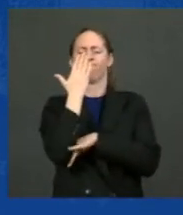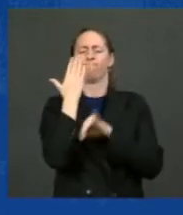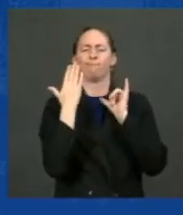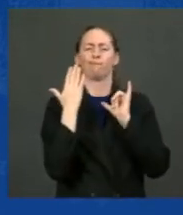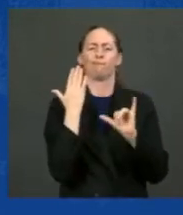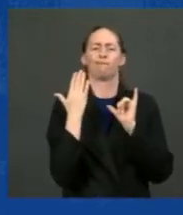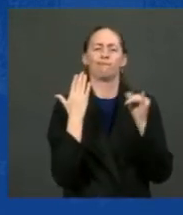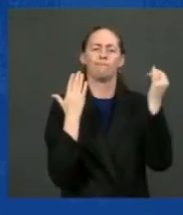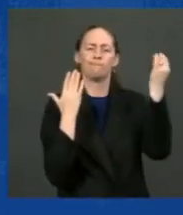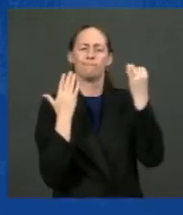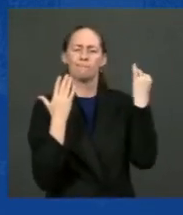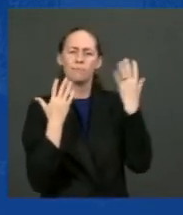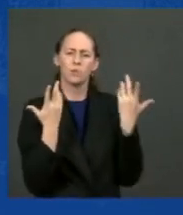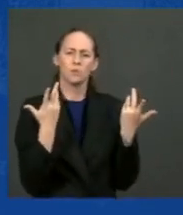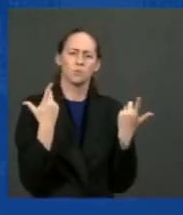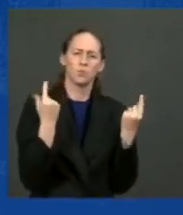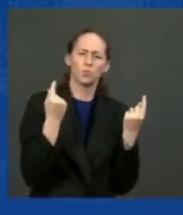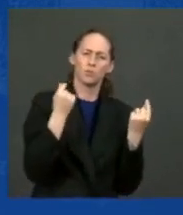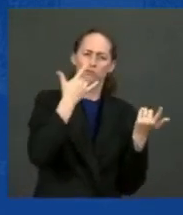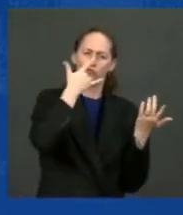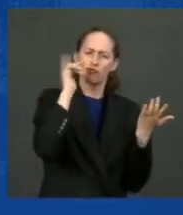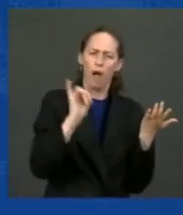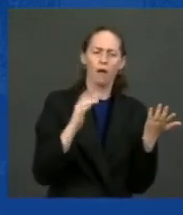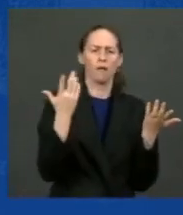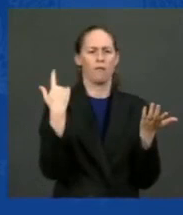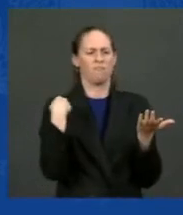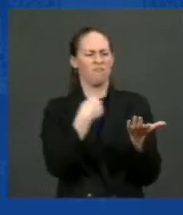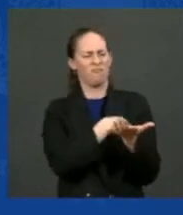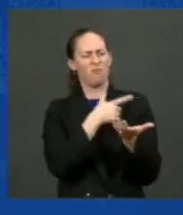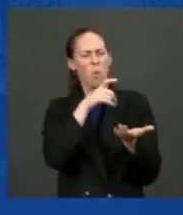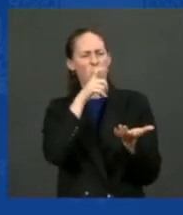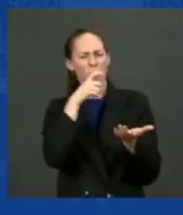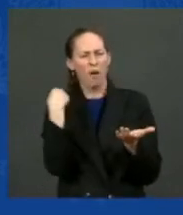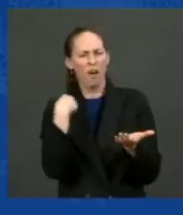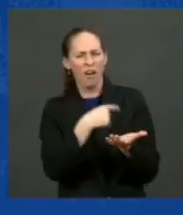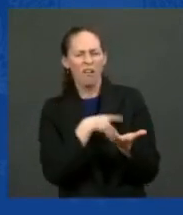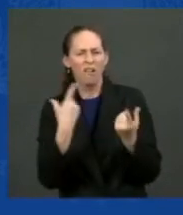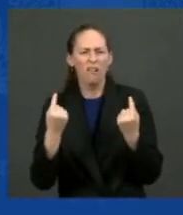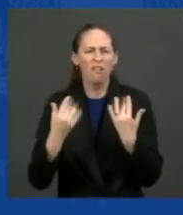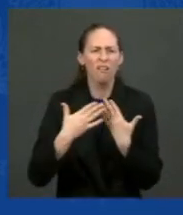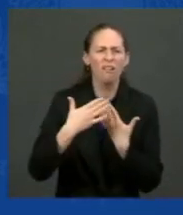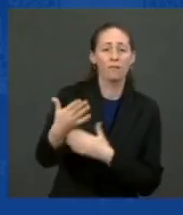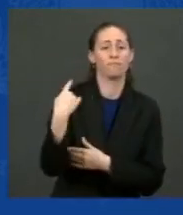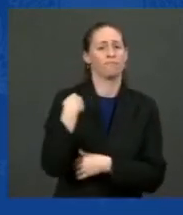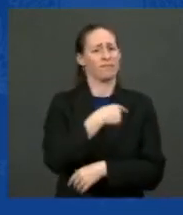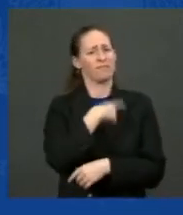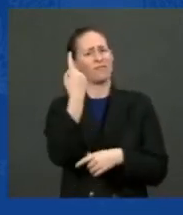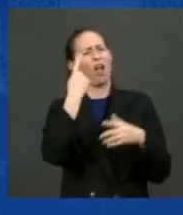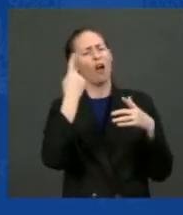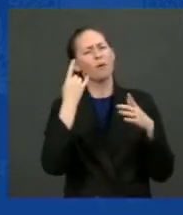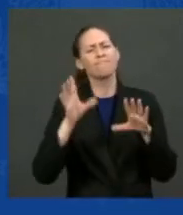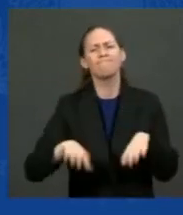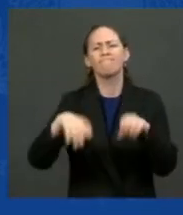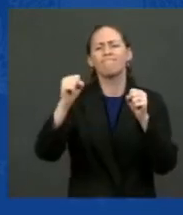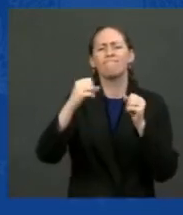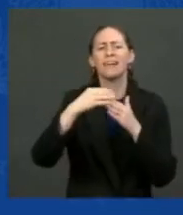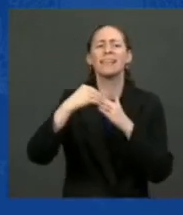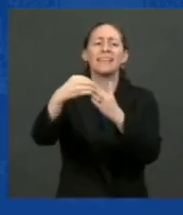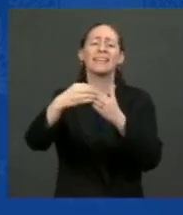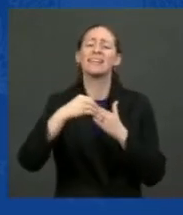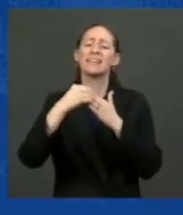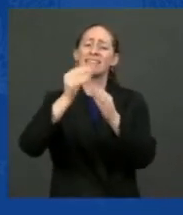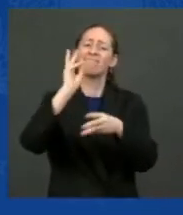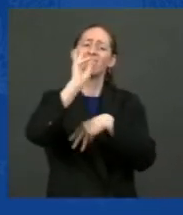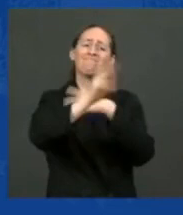we're going to be. For a long time, America set the pace across the entire globe. For the better part of the 20th century,